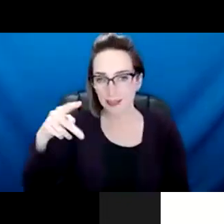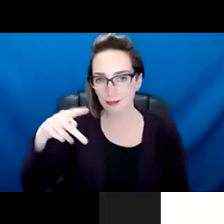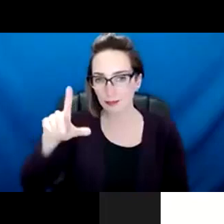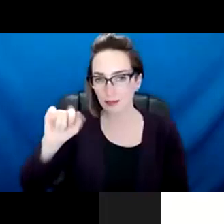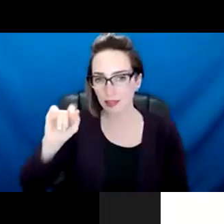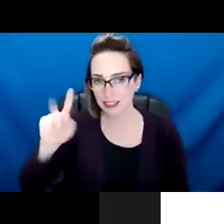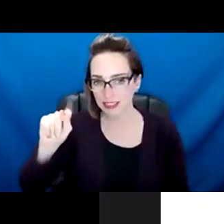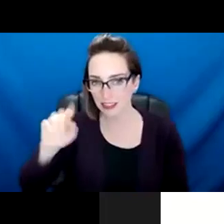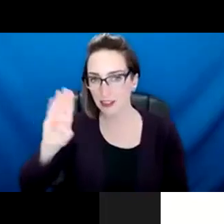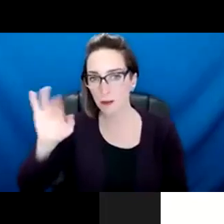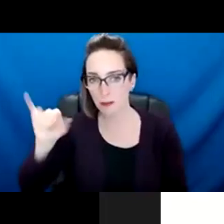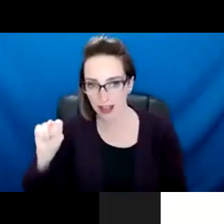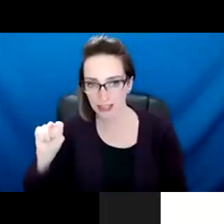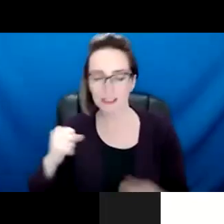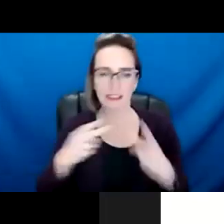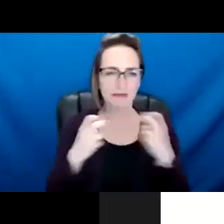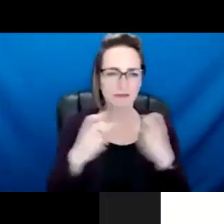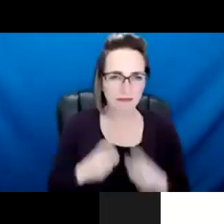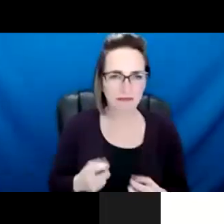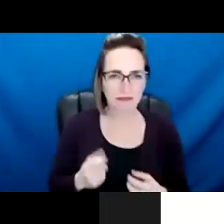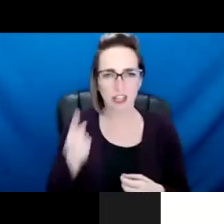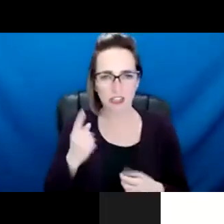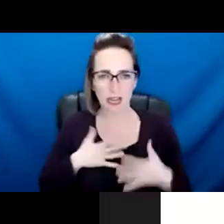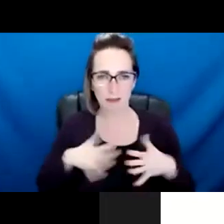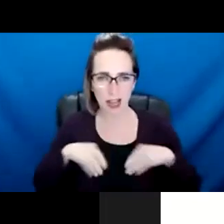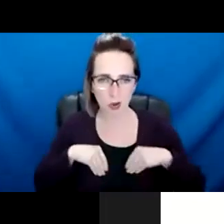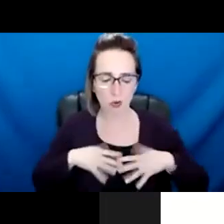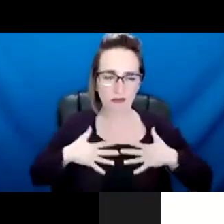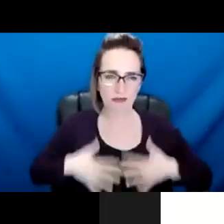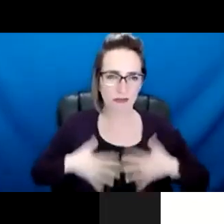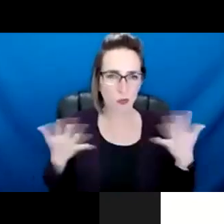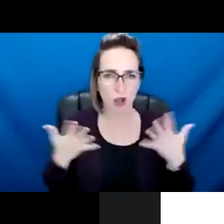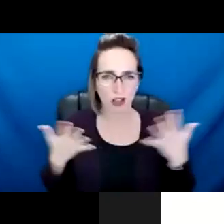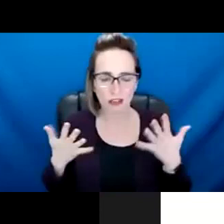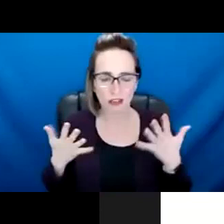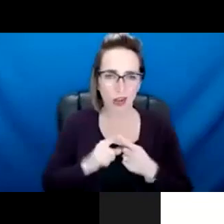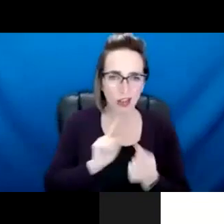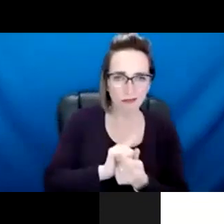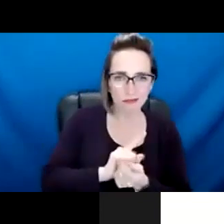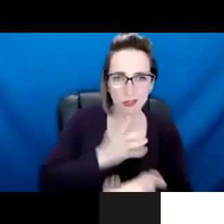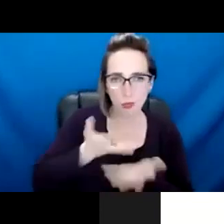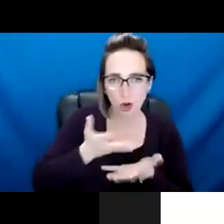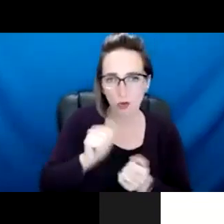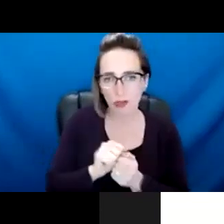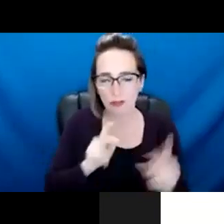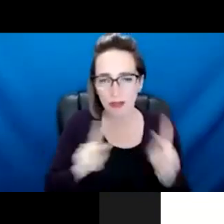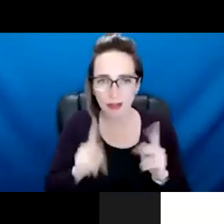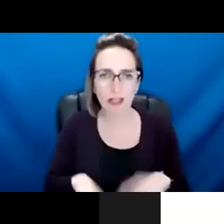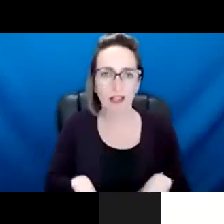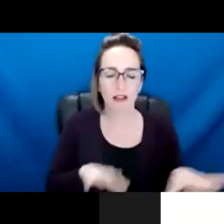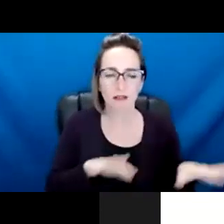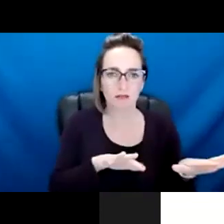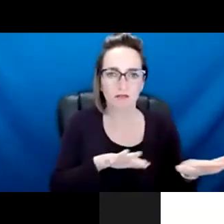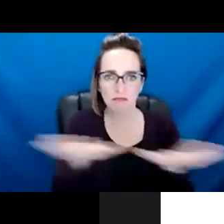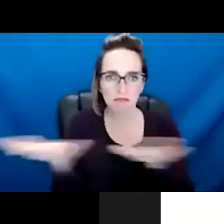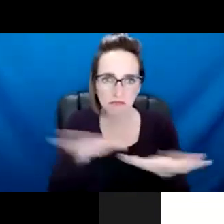understanding their own, uh, biases when they are, uh, working with people or when they're, uh, out dealing with citizens and